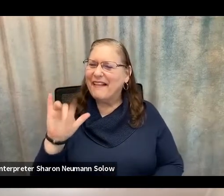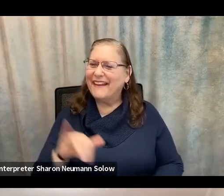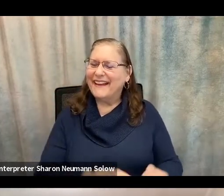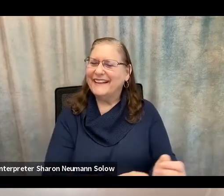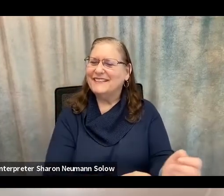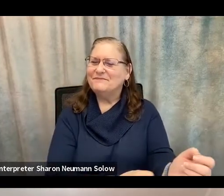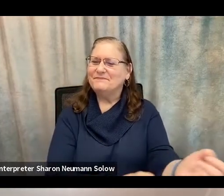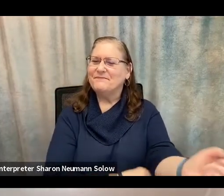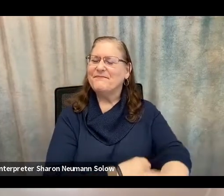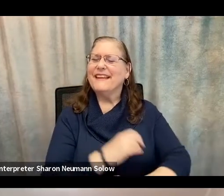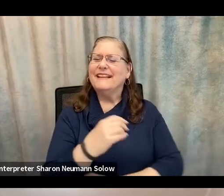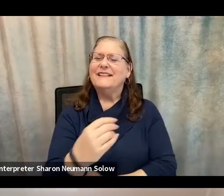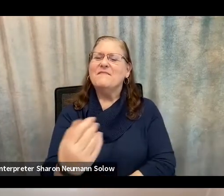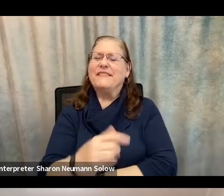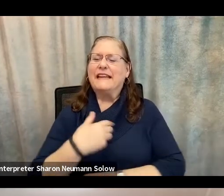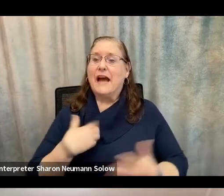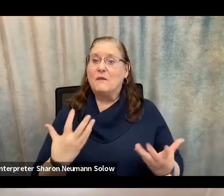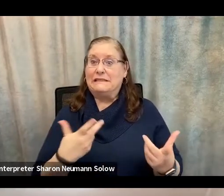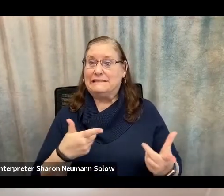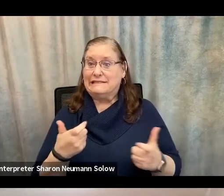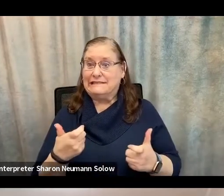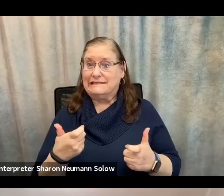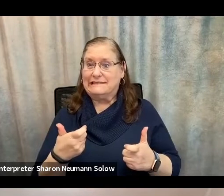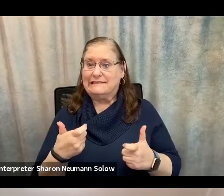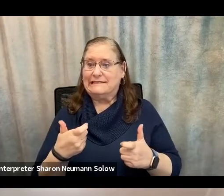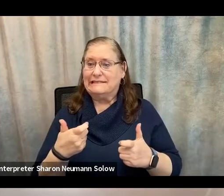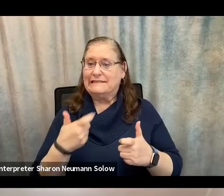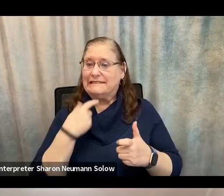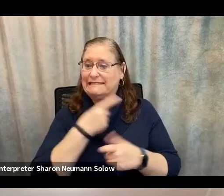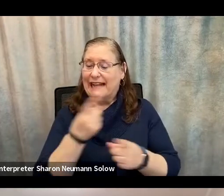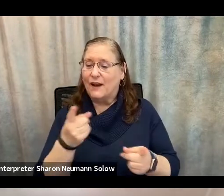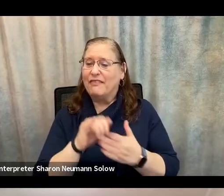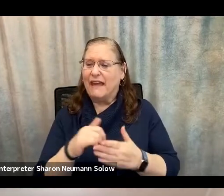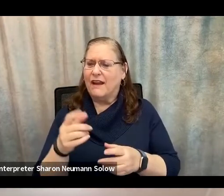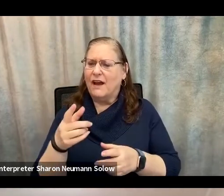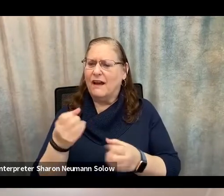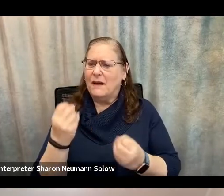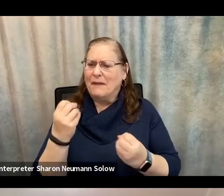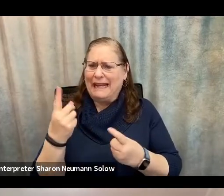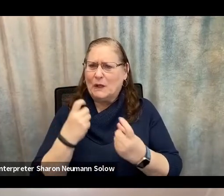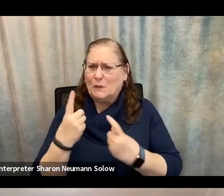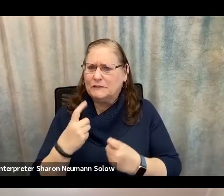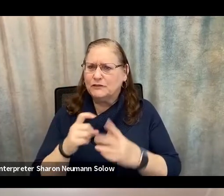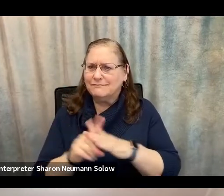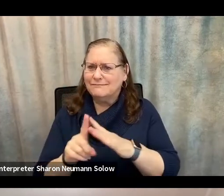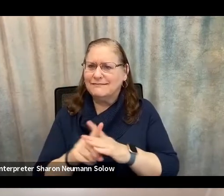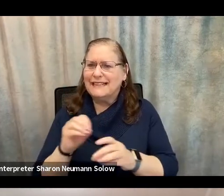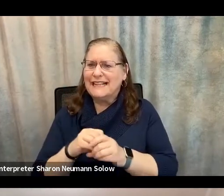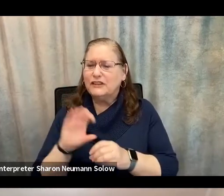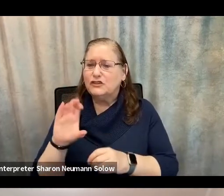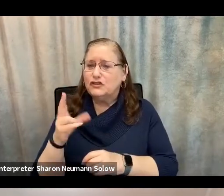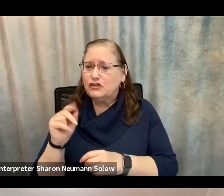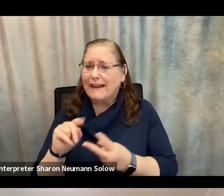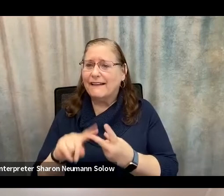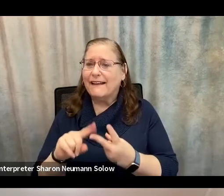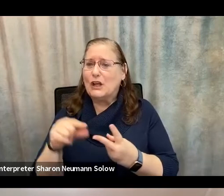I just want to quickly point out, we're receiving a lot of great questions in the chat and the Q and A's and keep them coming. If